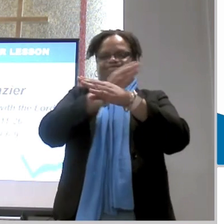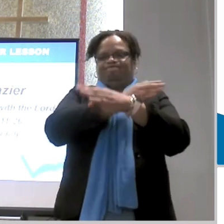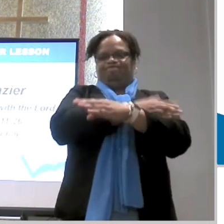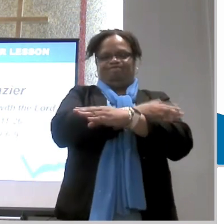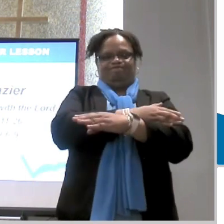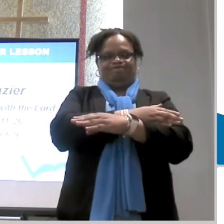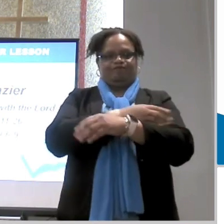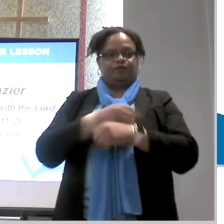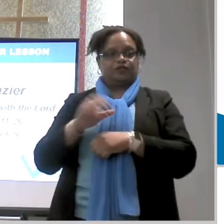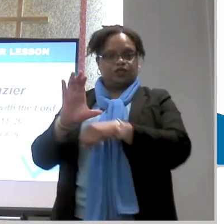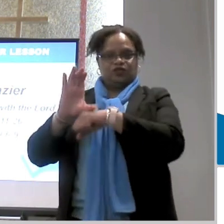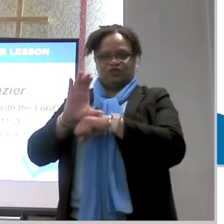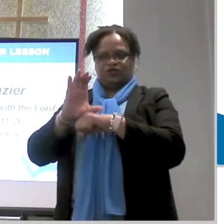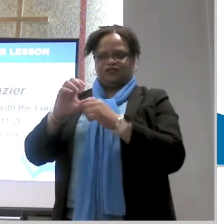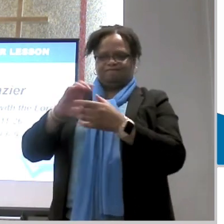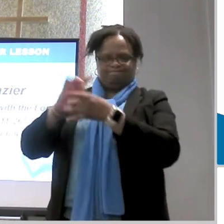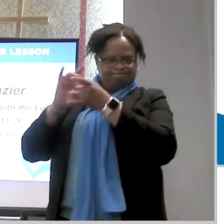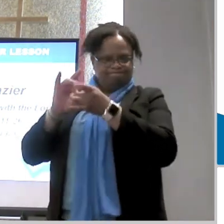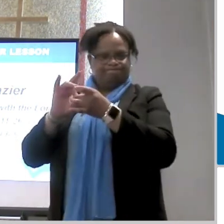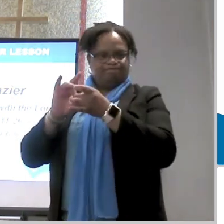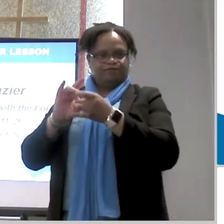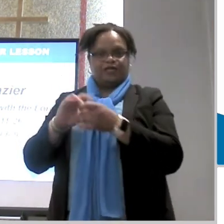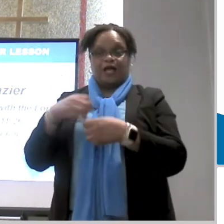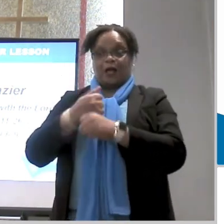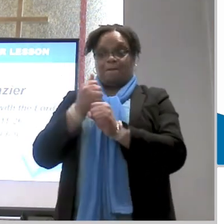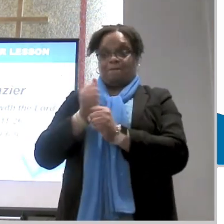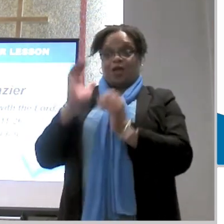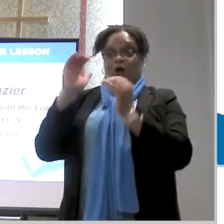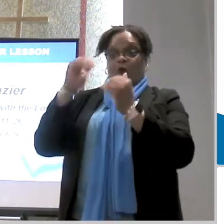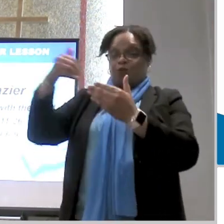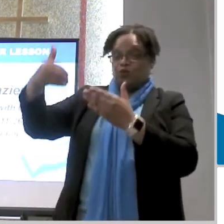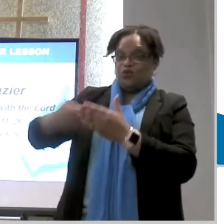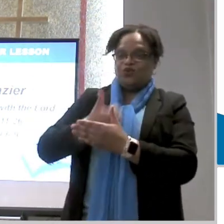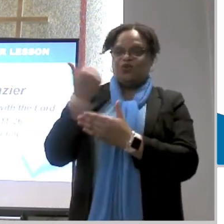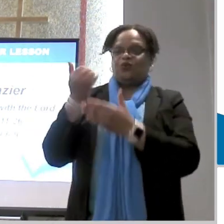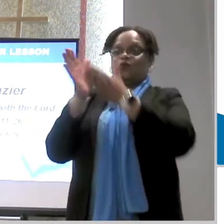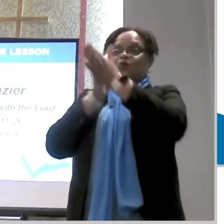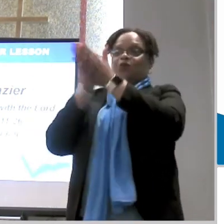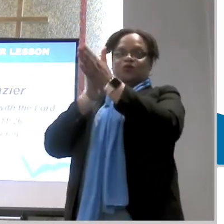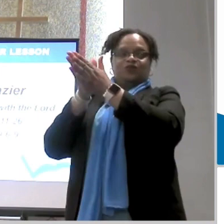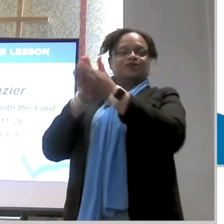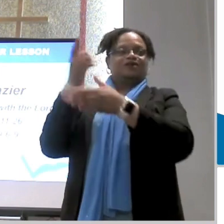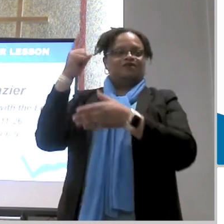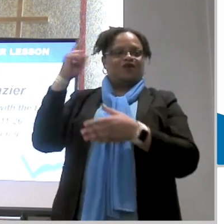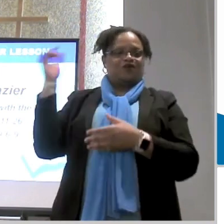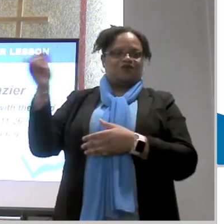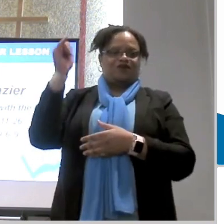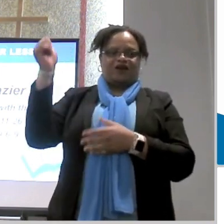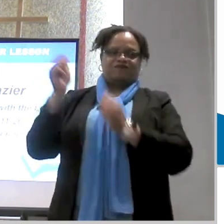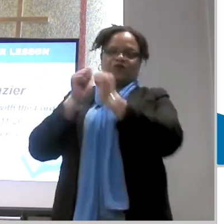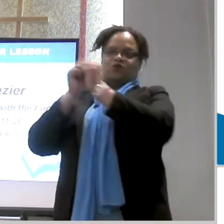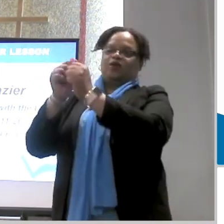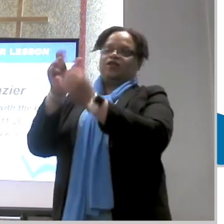as a church and renew our hope as we wait for eternity to spend that with the hope amen amen amen